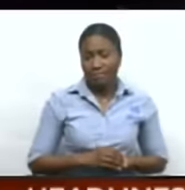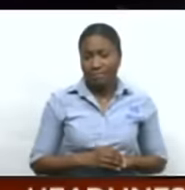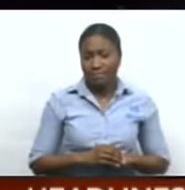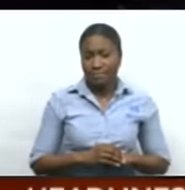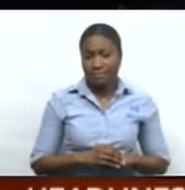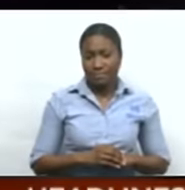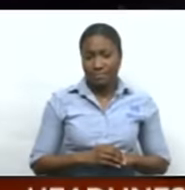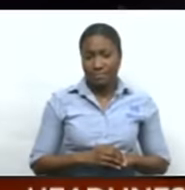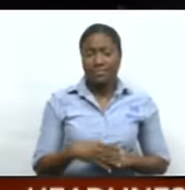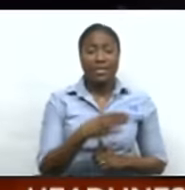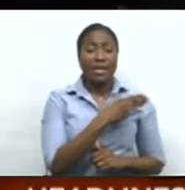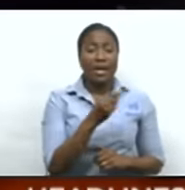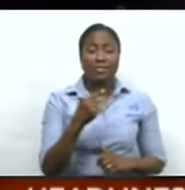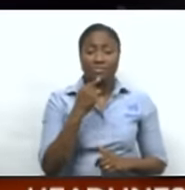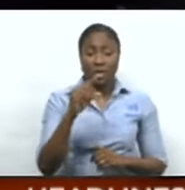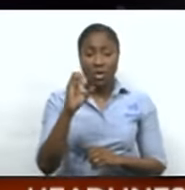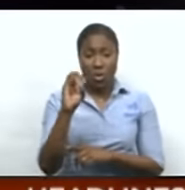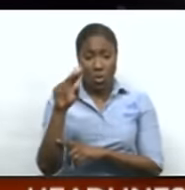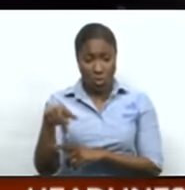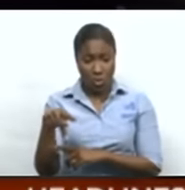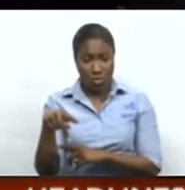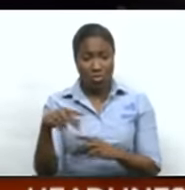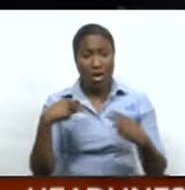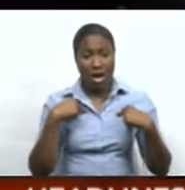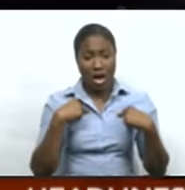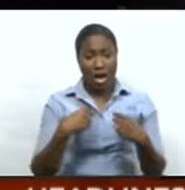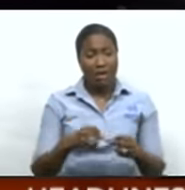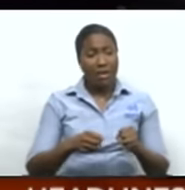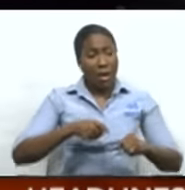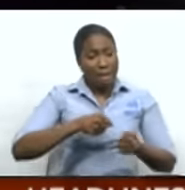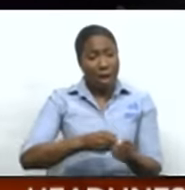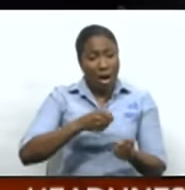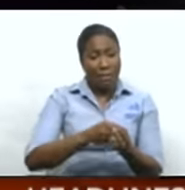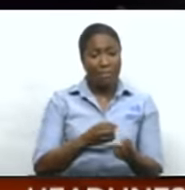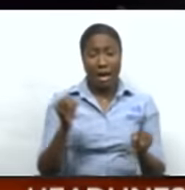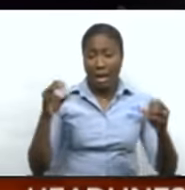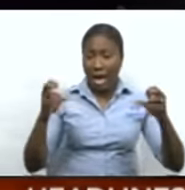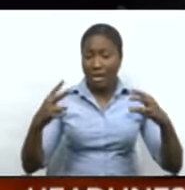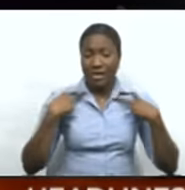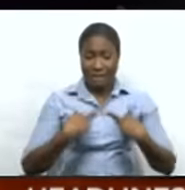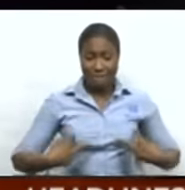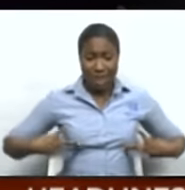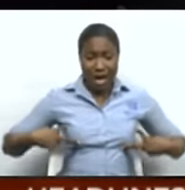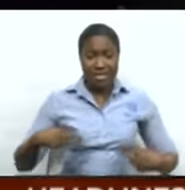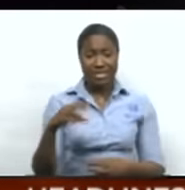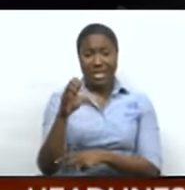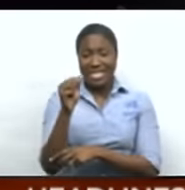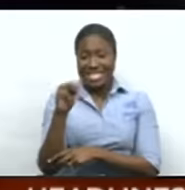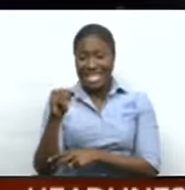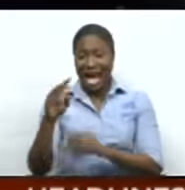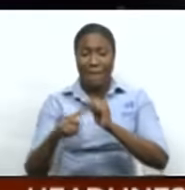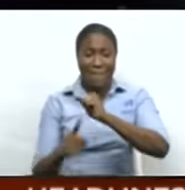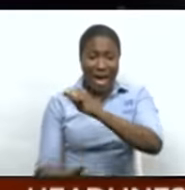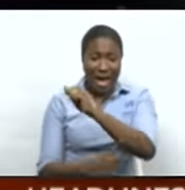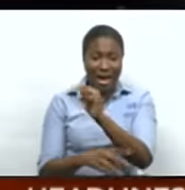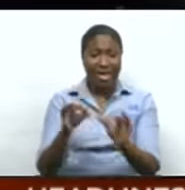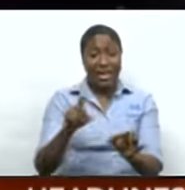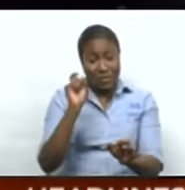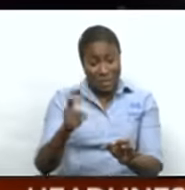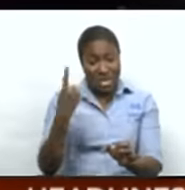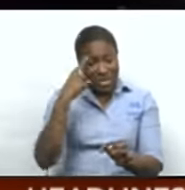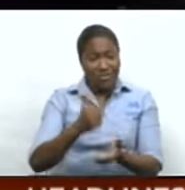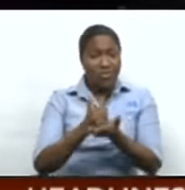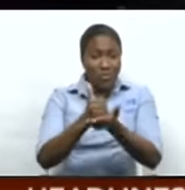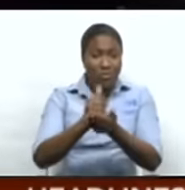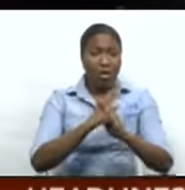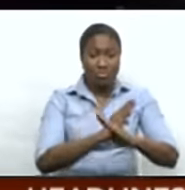He says the corporation has submersible pumps, lighting, safety vests and sandbags for the public when disasters strike.